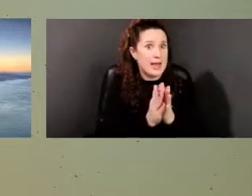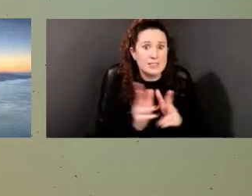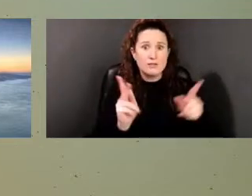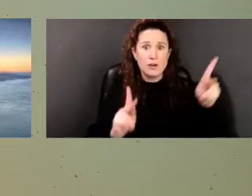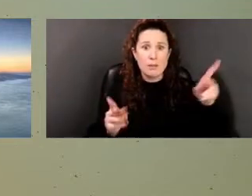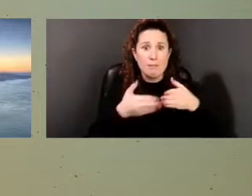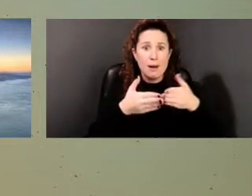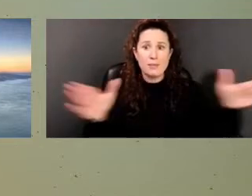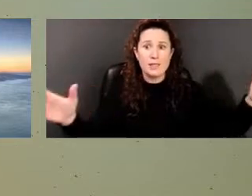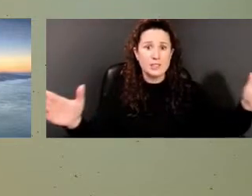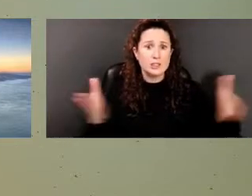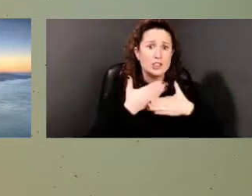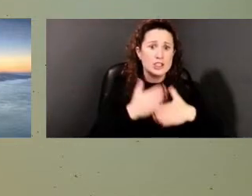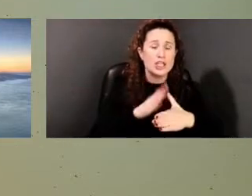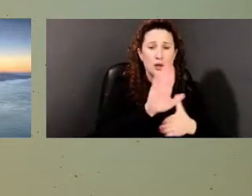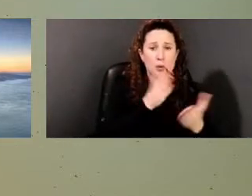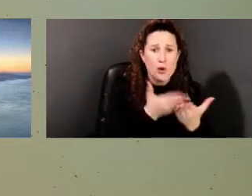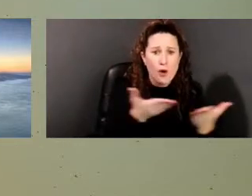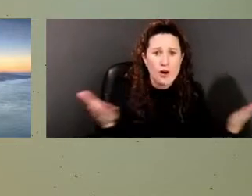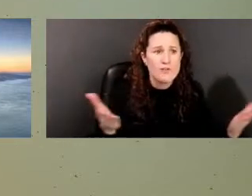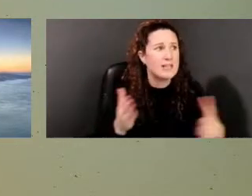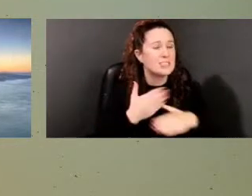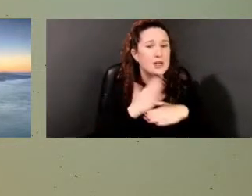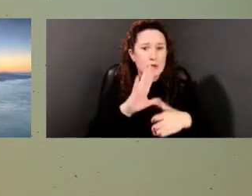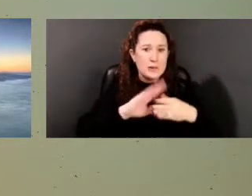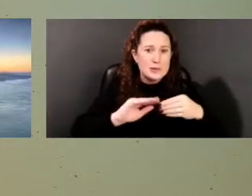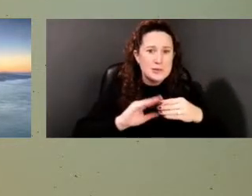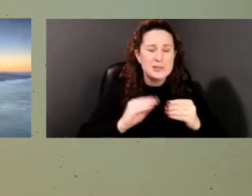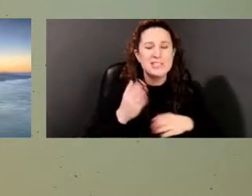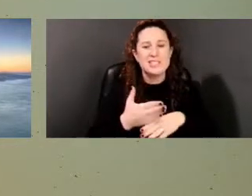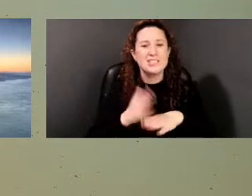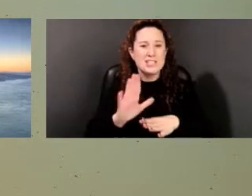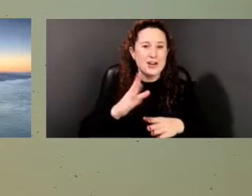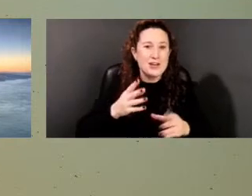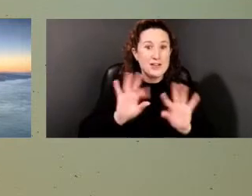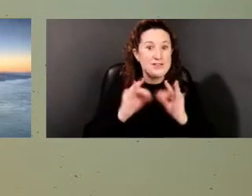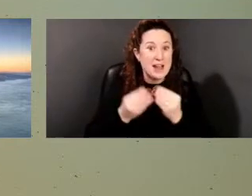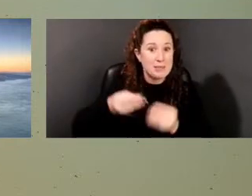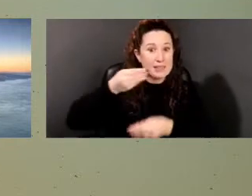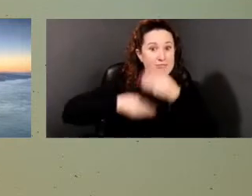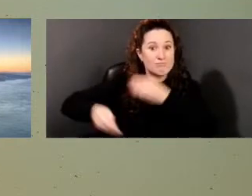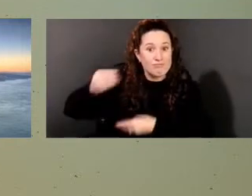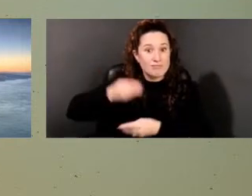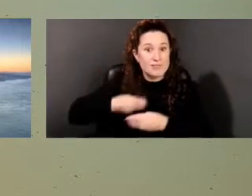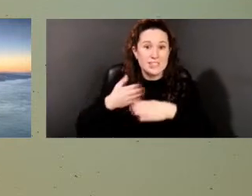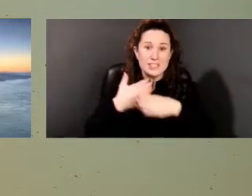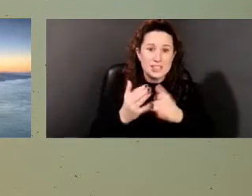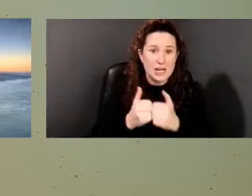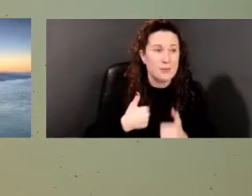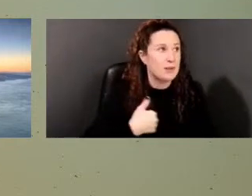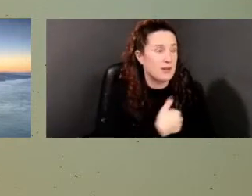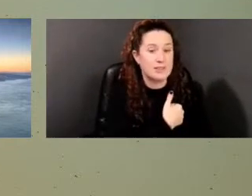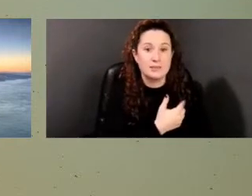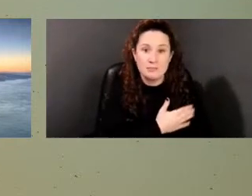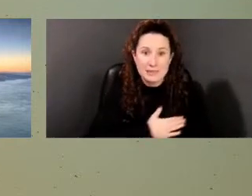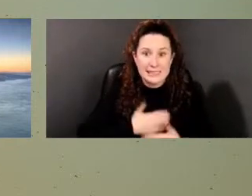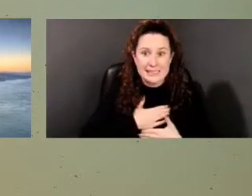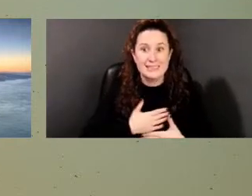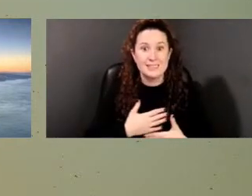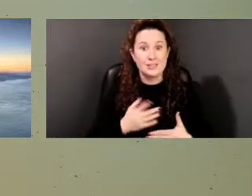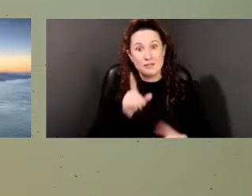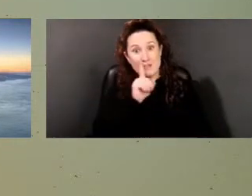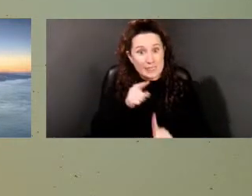their artifacts, their oral histories, their family research with us at the division. In essence, we're asking